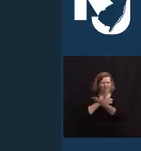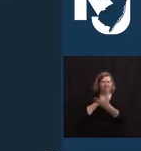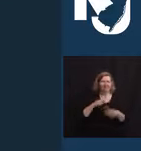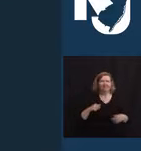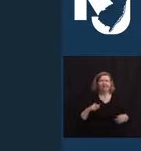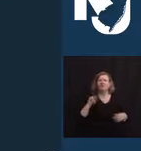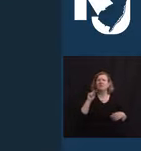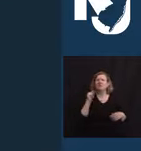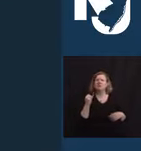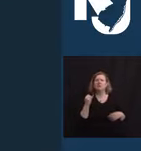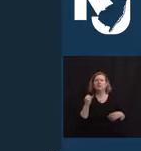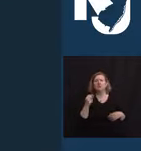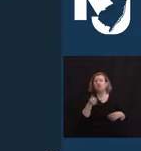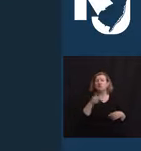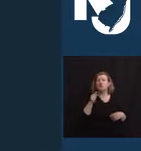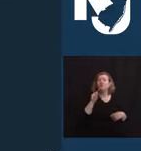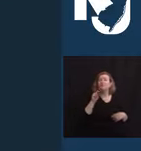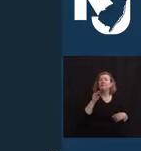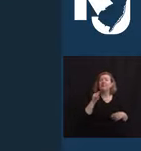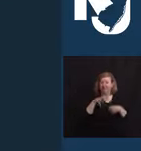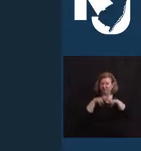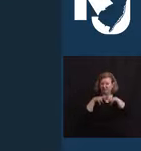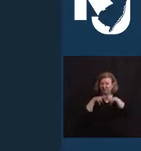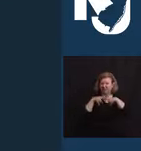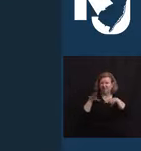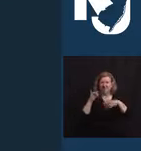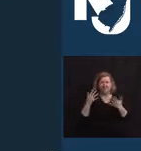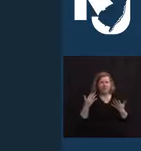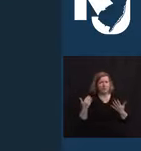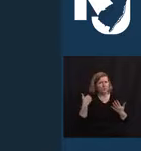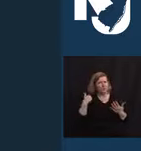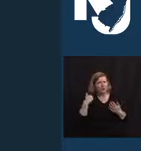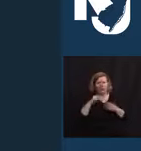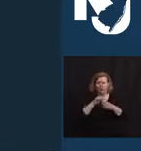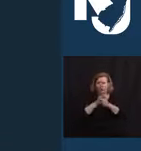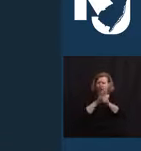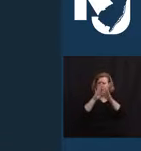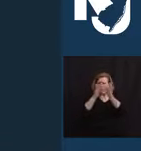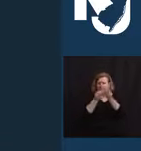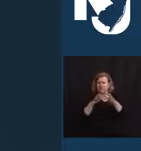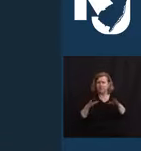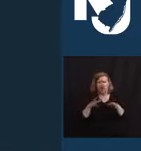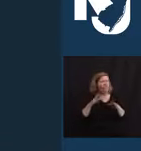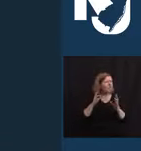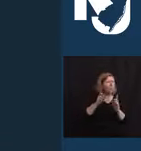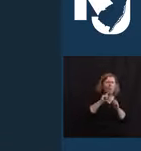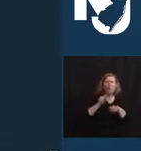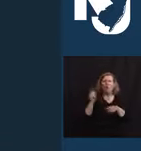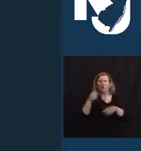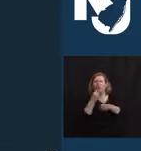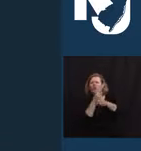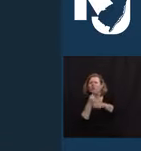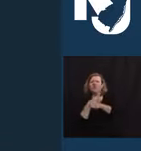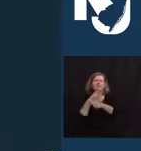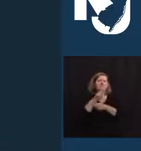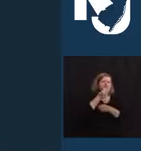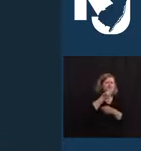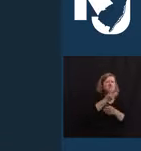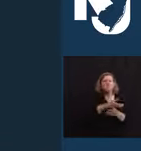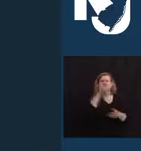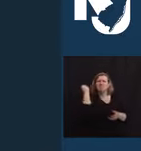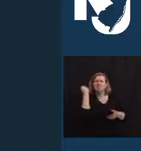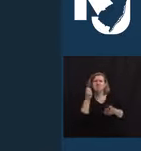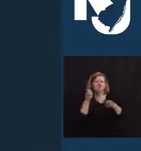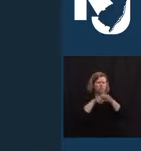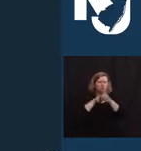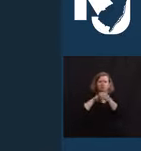to the pandemic, Your Cuban Cafe was the place to grab a cup of coffee and a quick breakfast before grabbing a train to work or